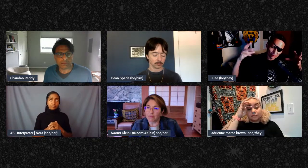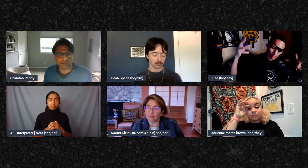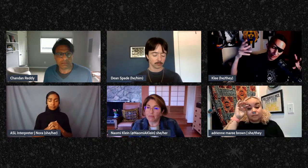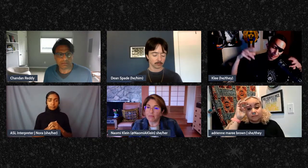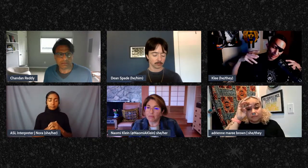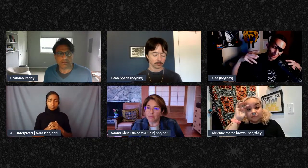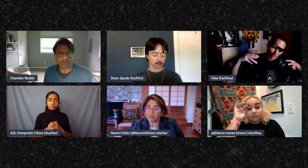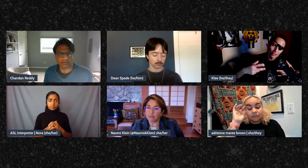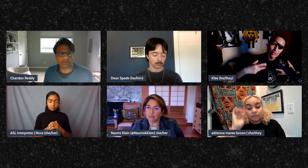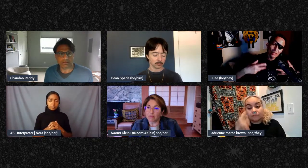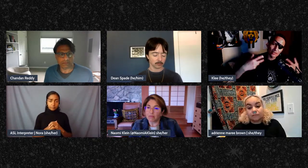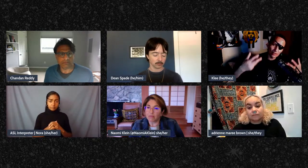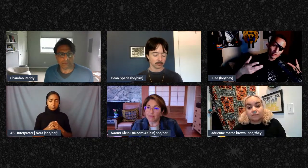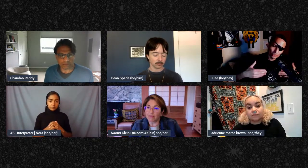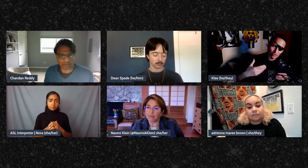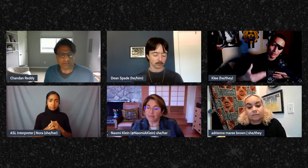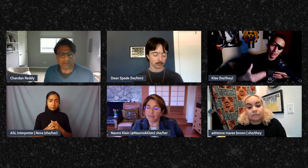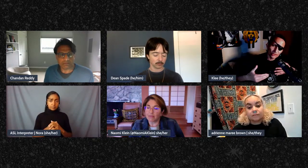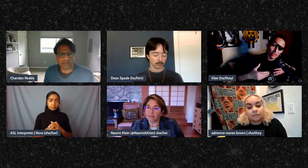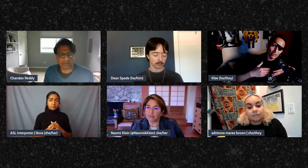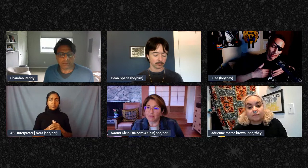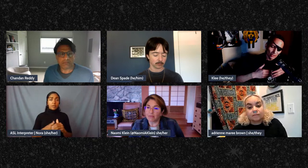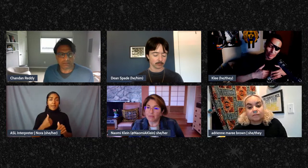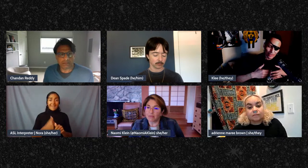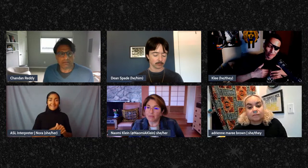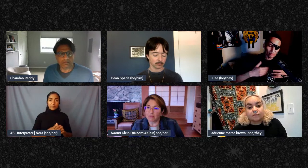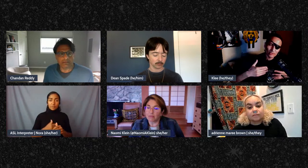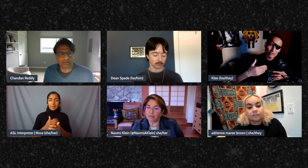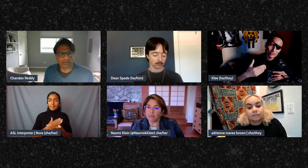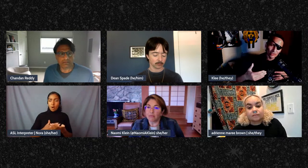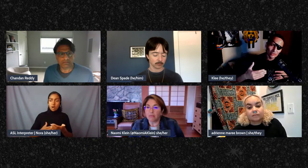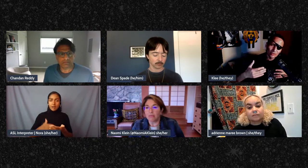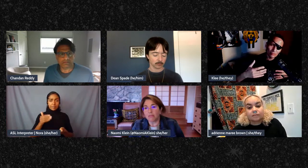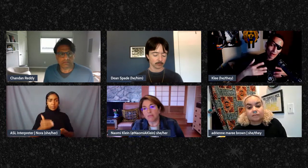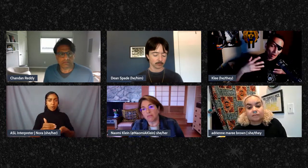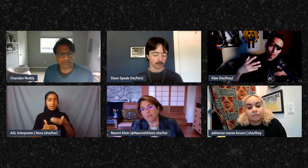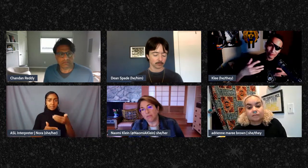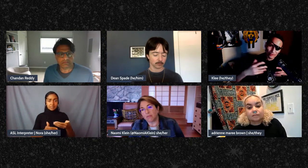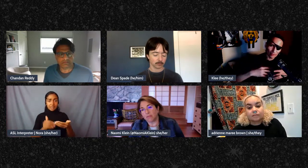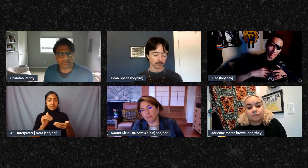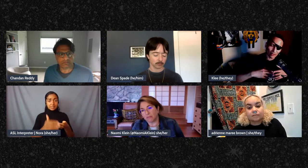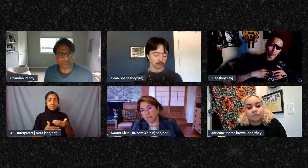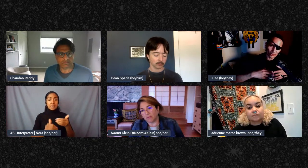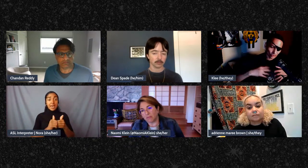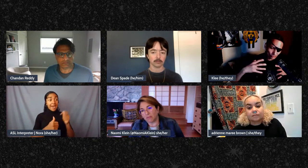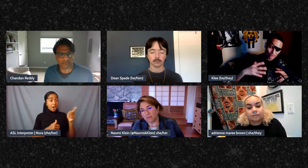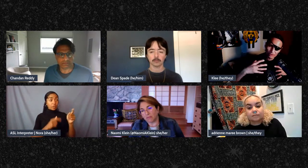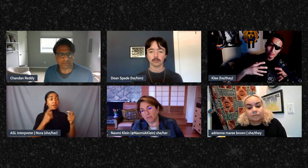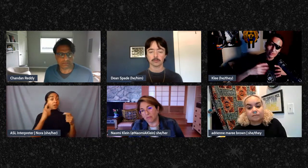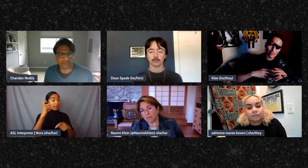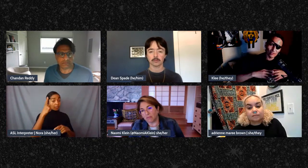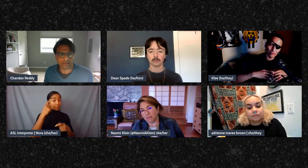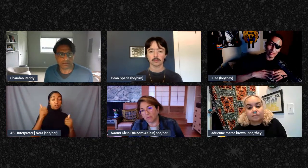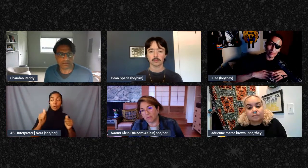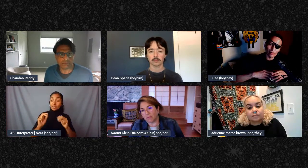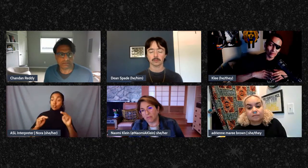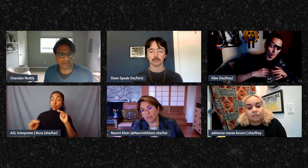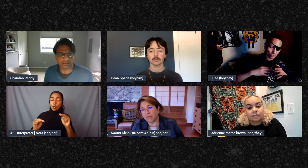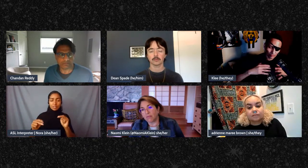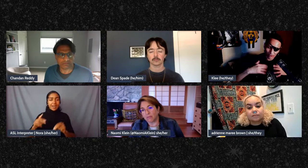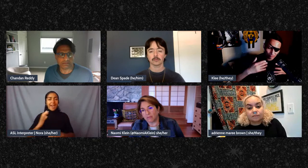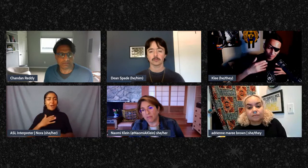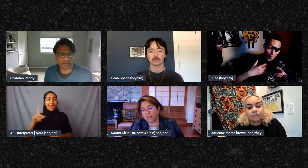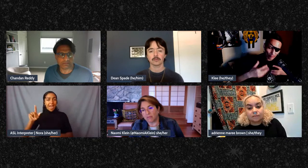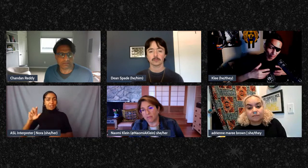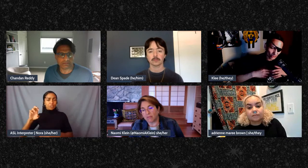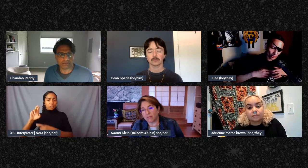and the way it has attempted to negotiate has been resisted powerfully by our elders who still maintain their way of life